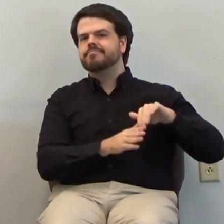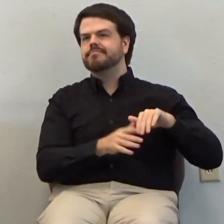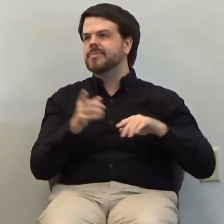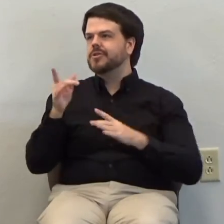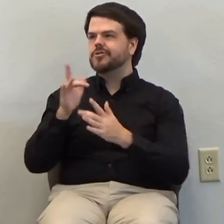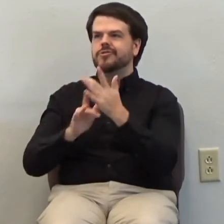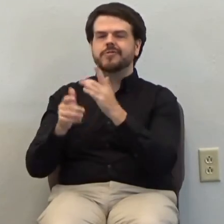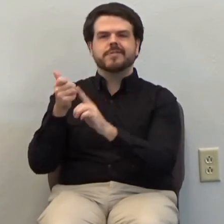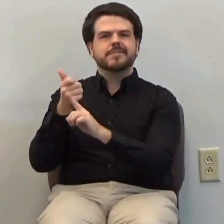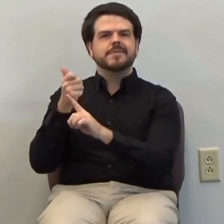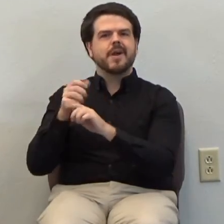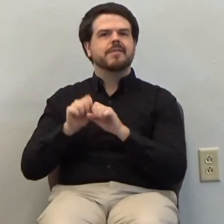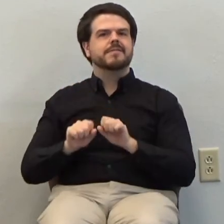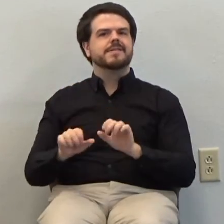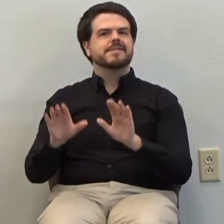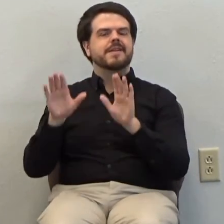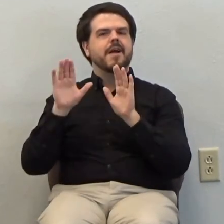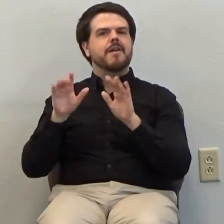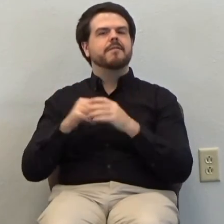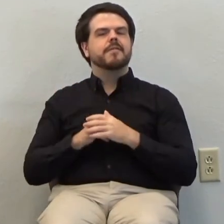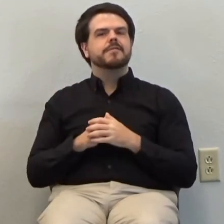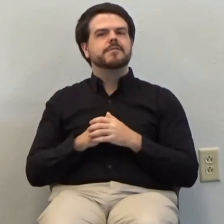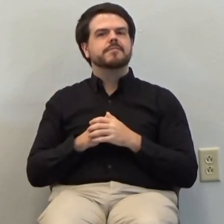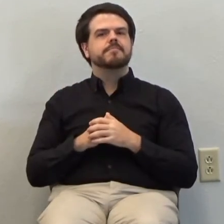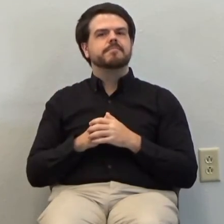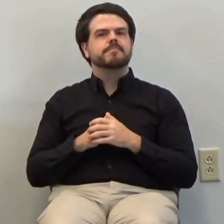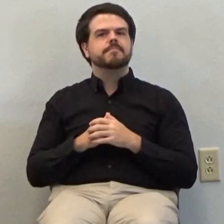we take this grape juice